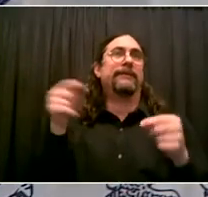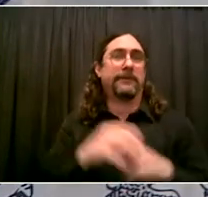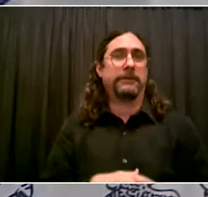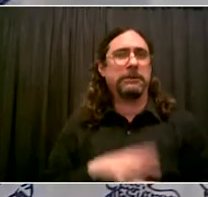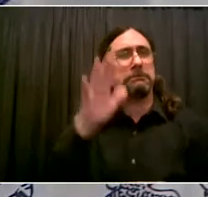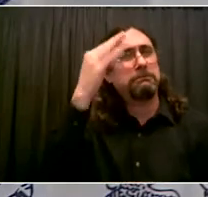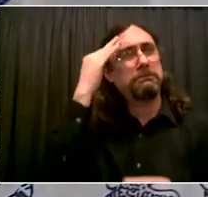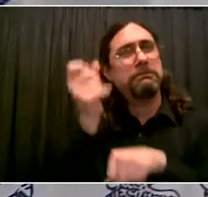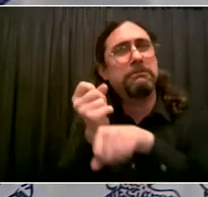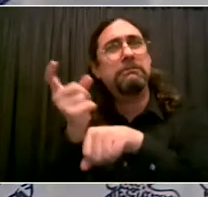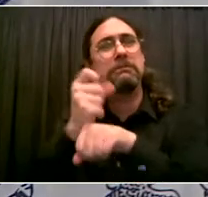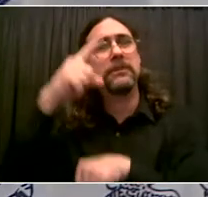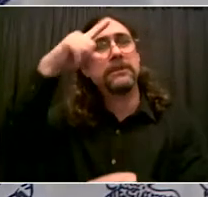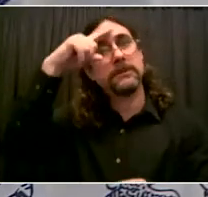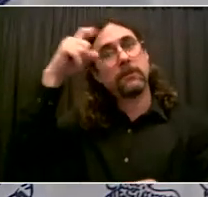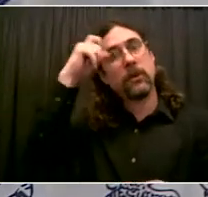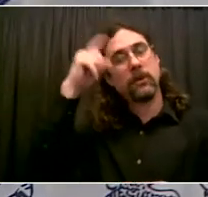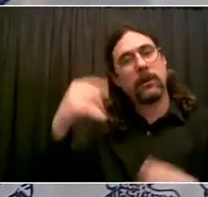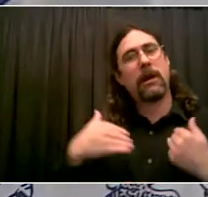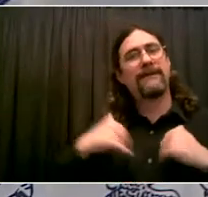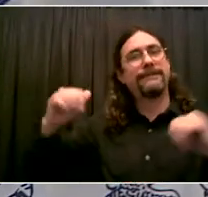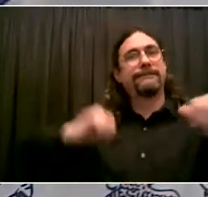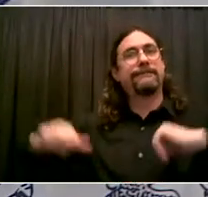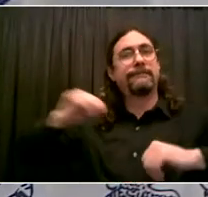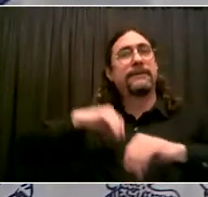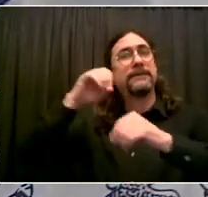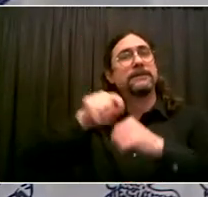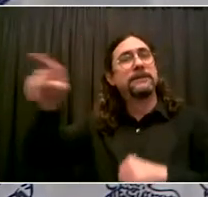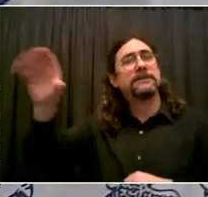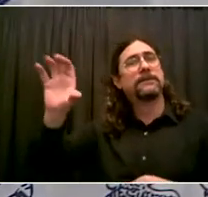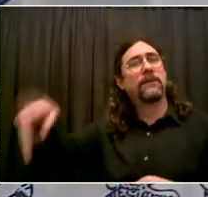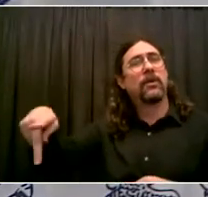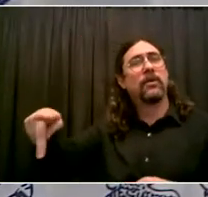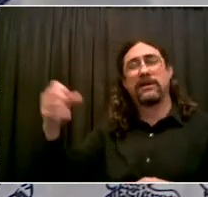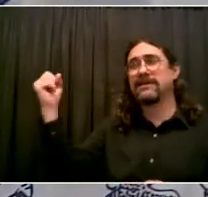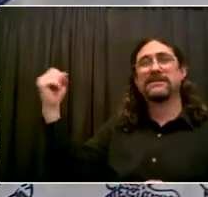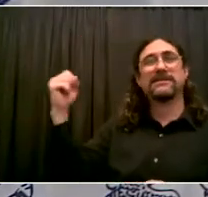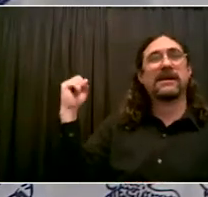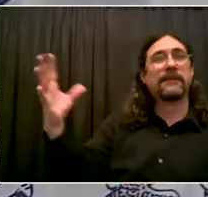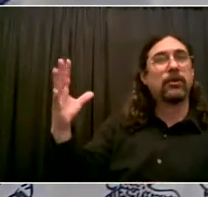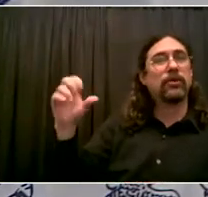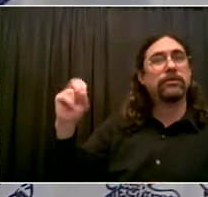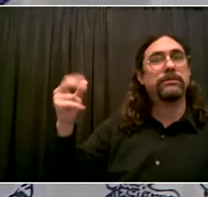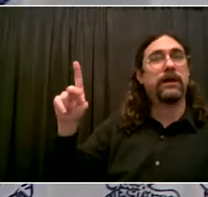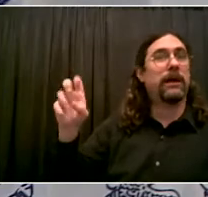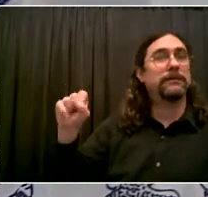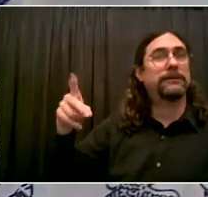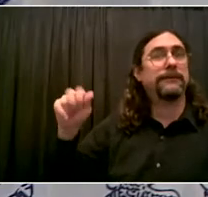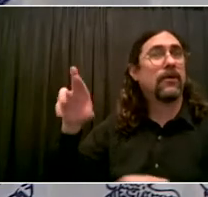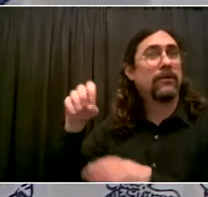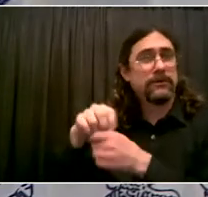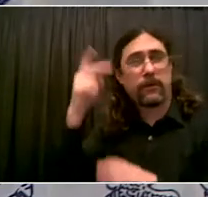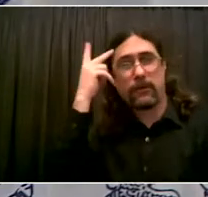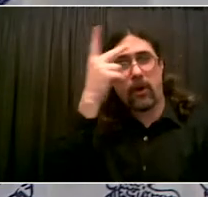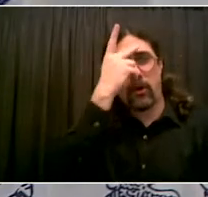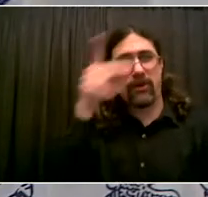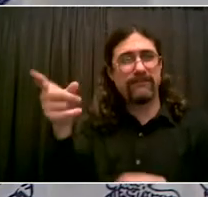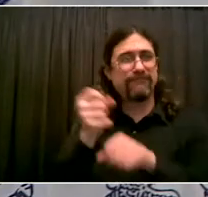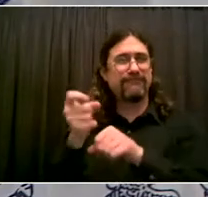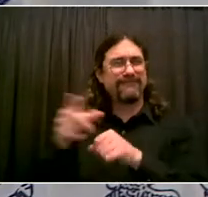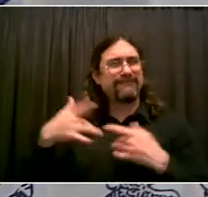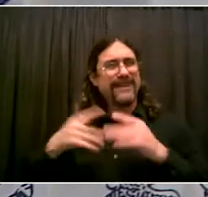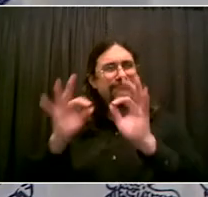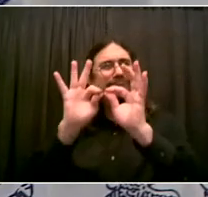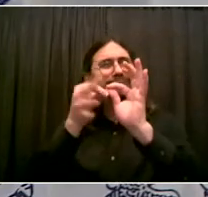this is part of what's going to give us the hope and the energy for our comeback. So, last month, we announced something to make it easy for cultural